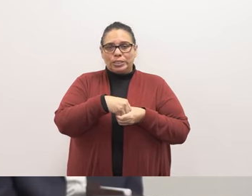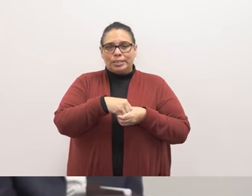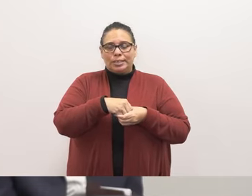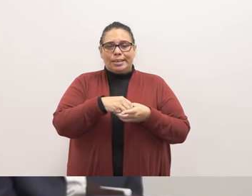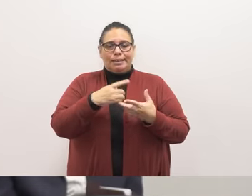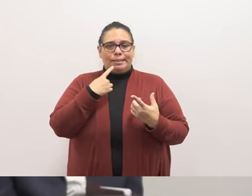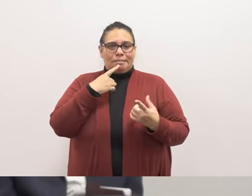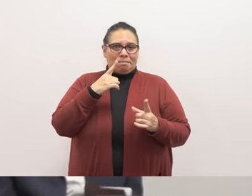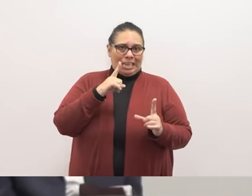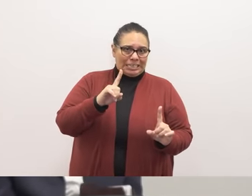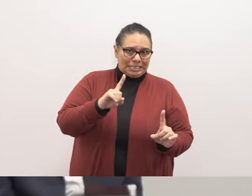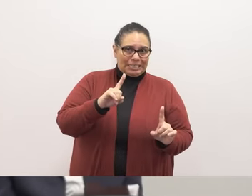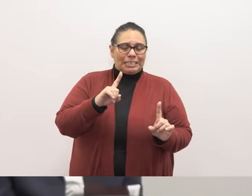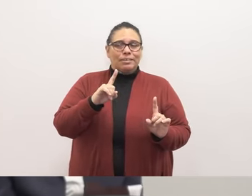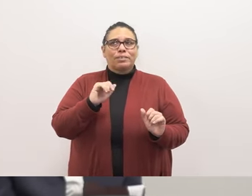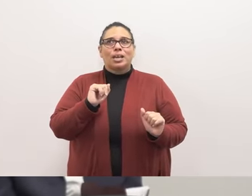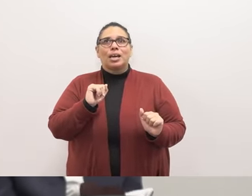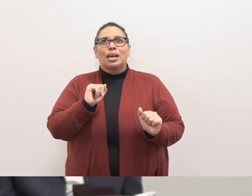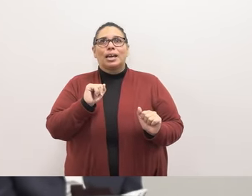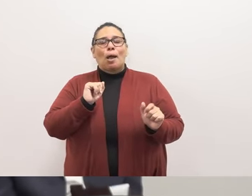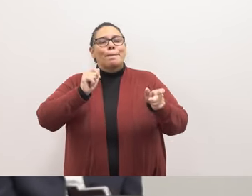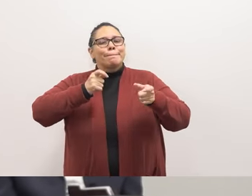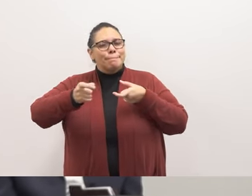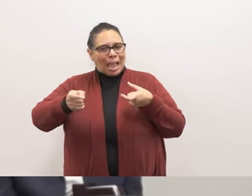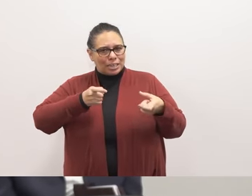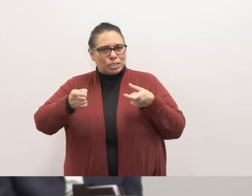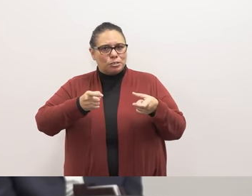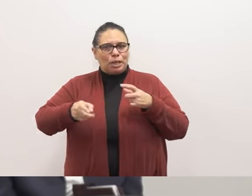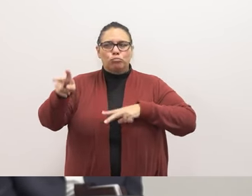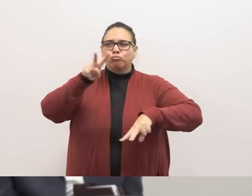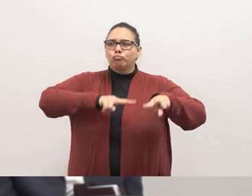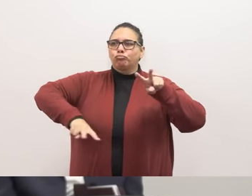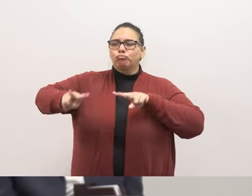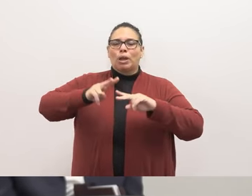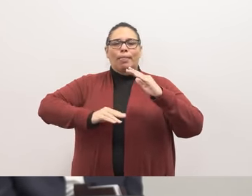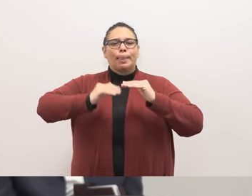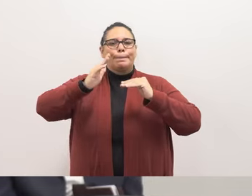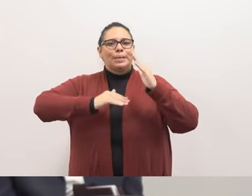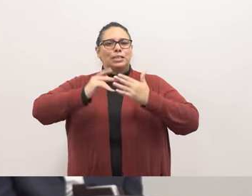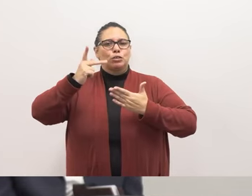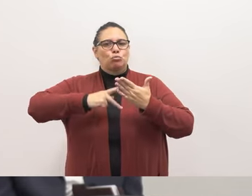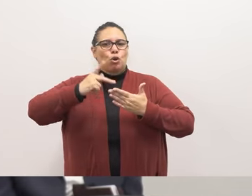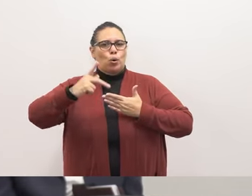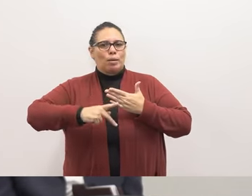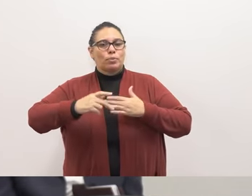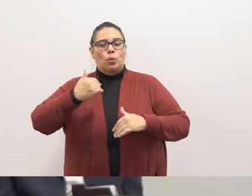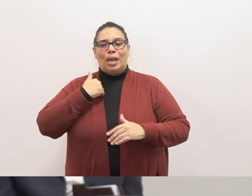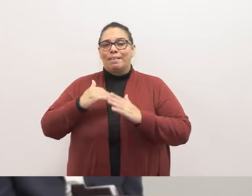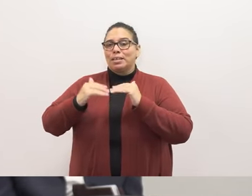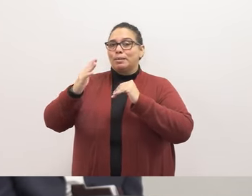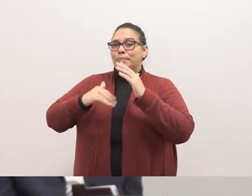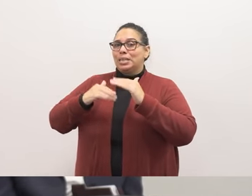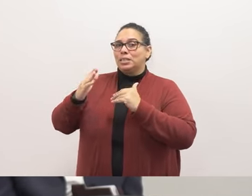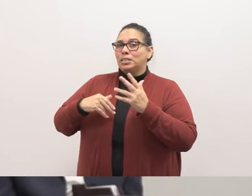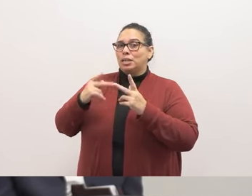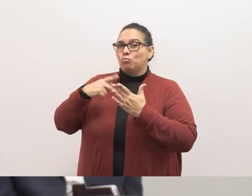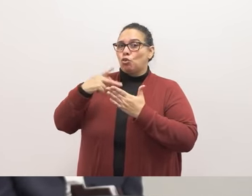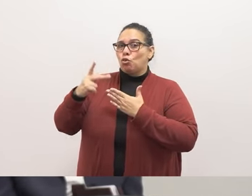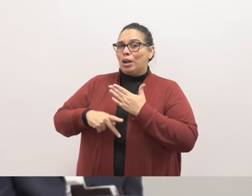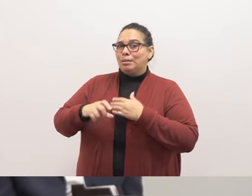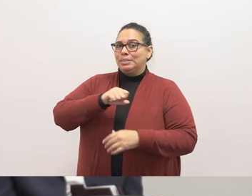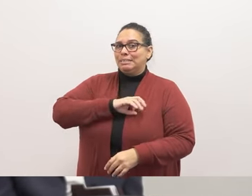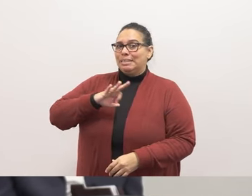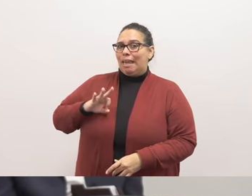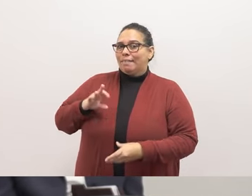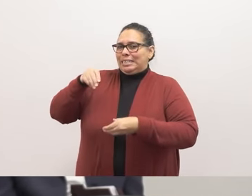effective and effective management and oversight of our building program right so we have a building program staff that the district has as